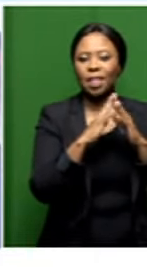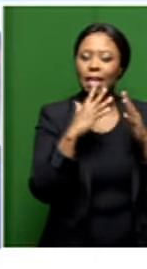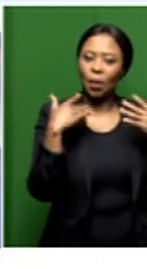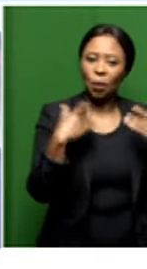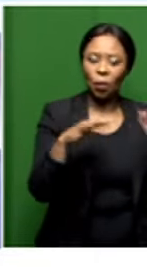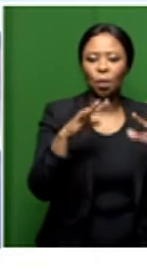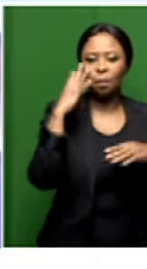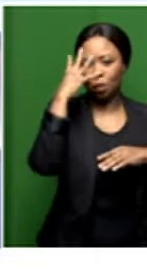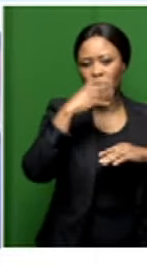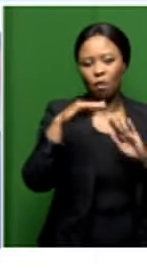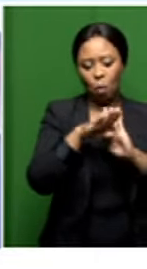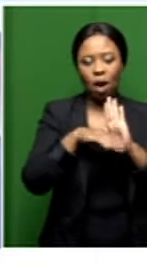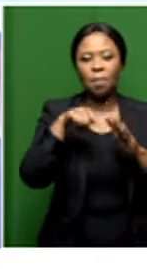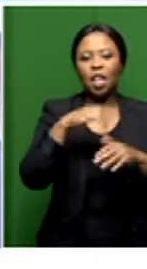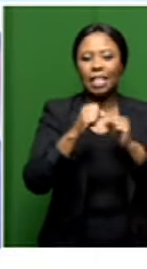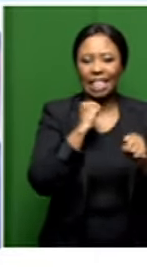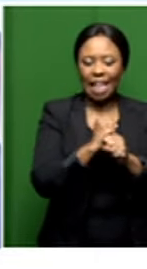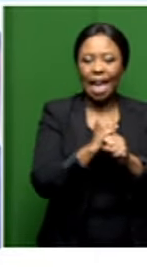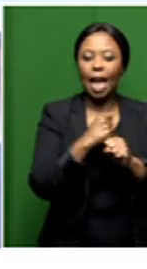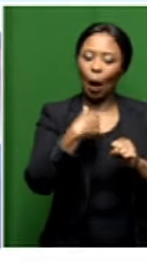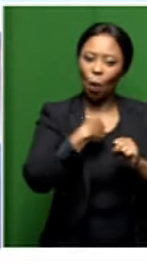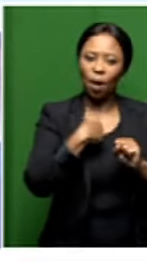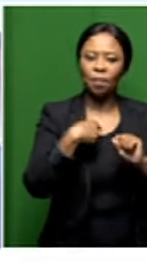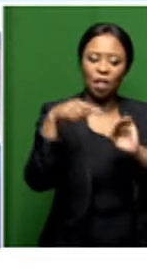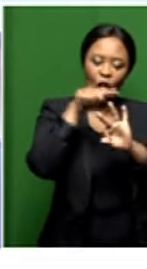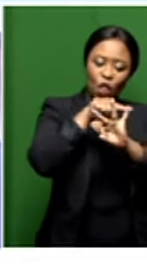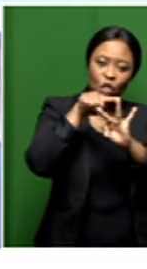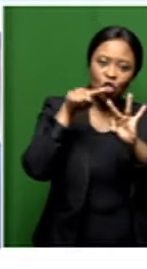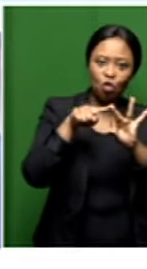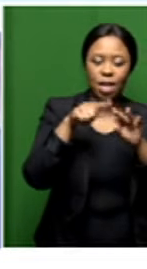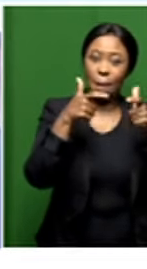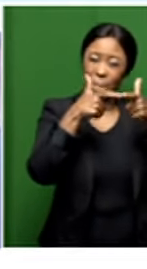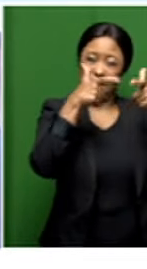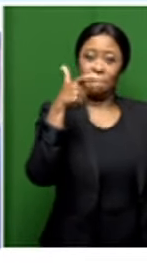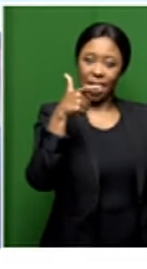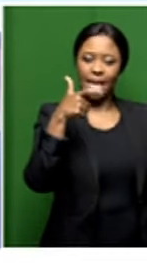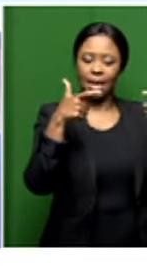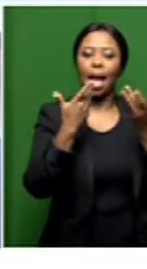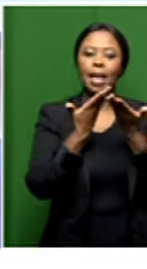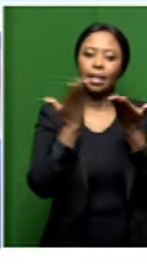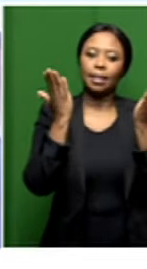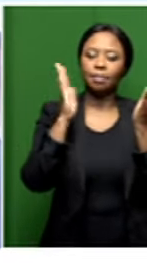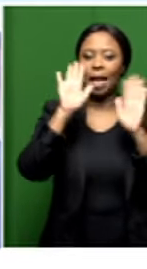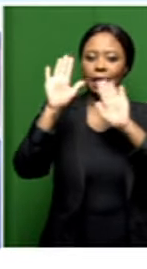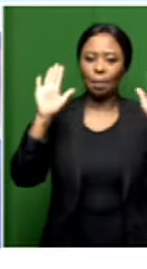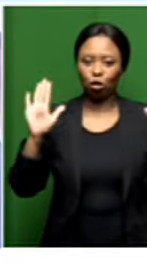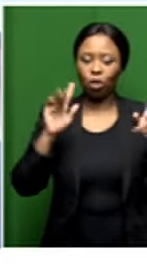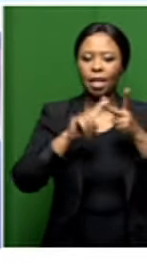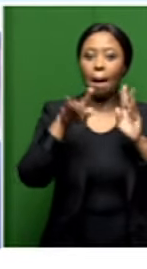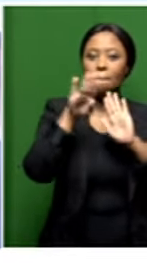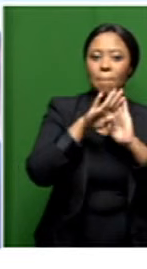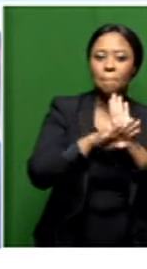We've had three openings of major exhibitions as well as public programs and